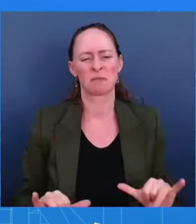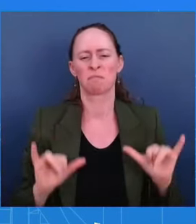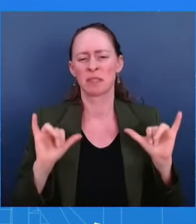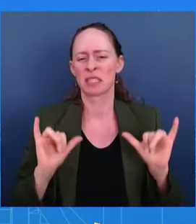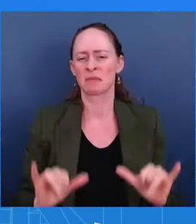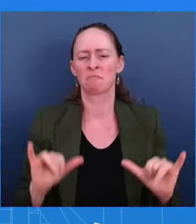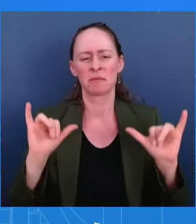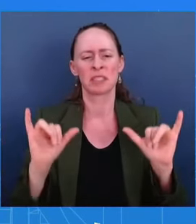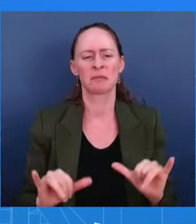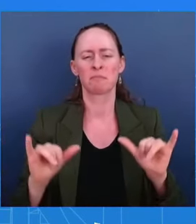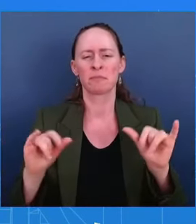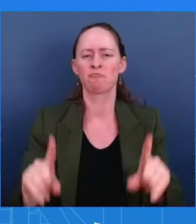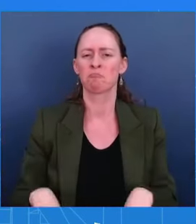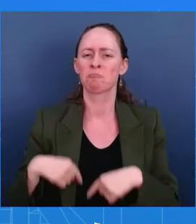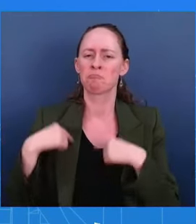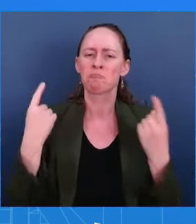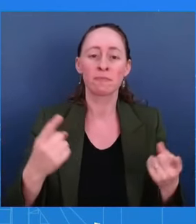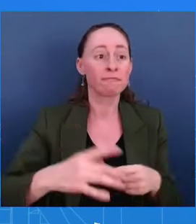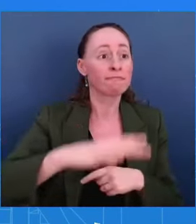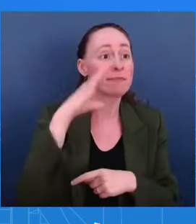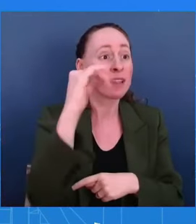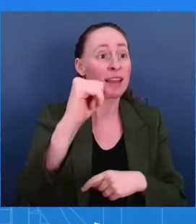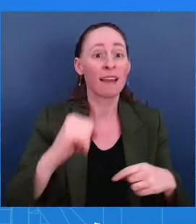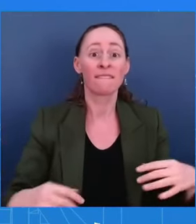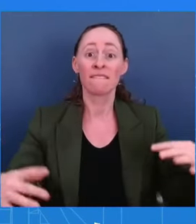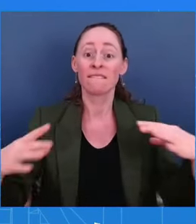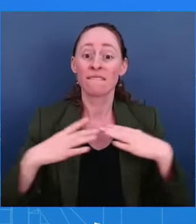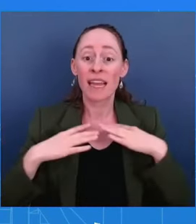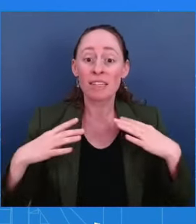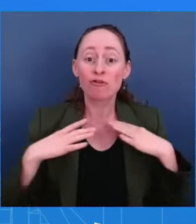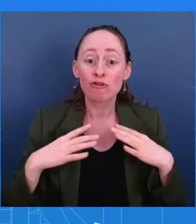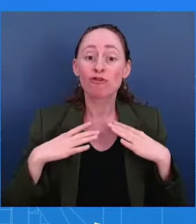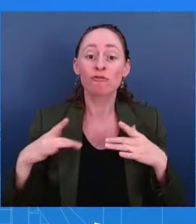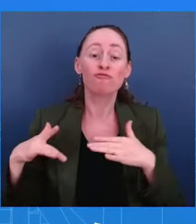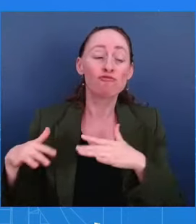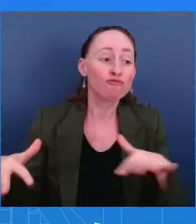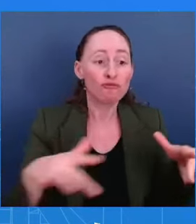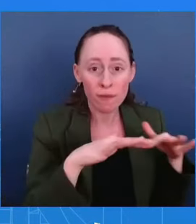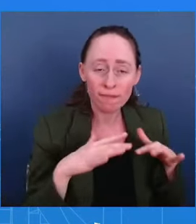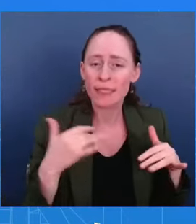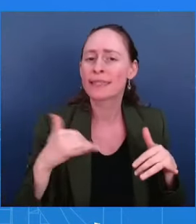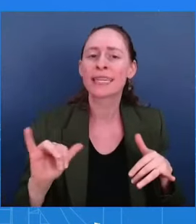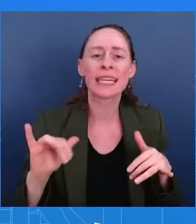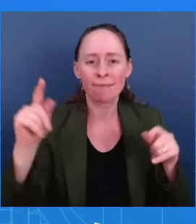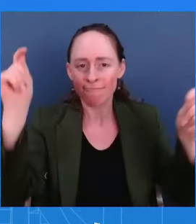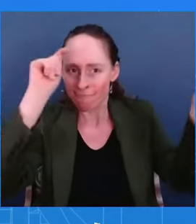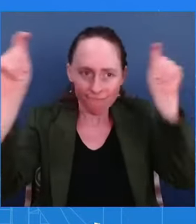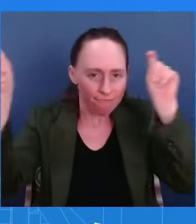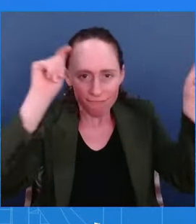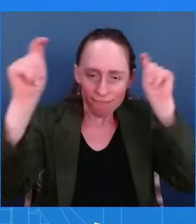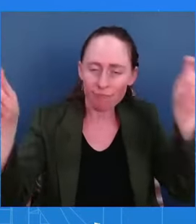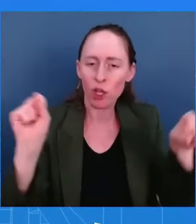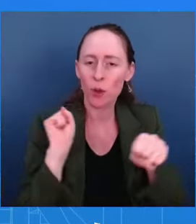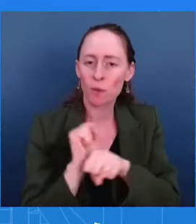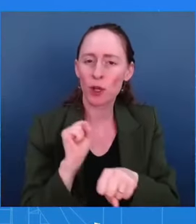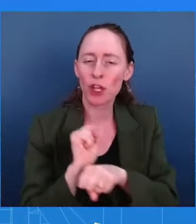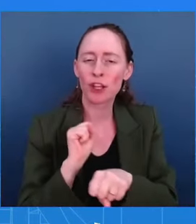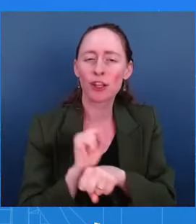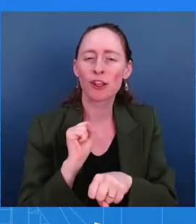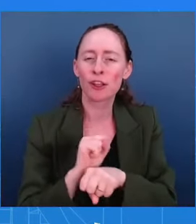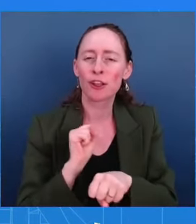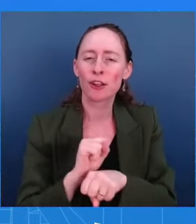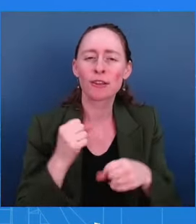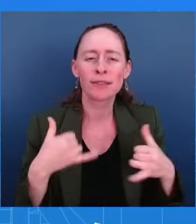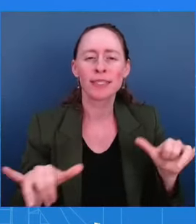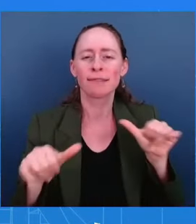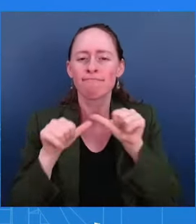vacations. I can say that this president has done. It is in line with the ethics that is tied into all of this. I don't